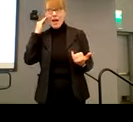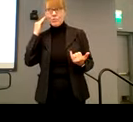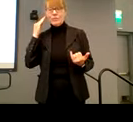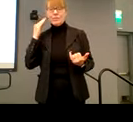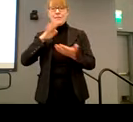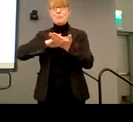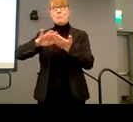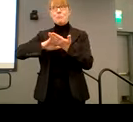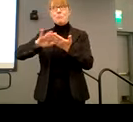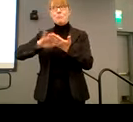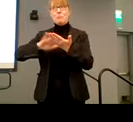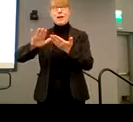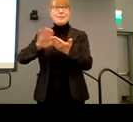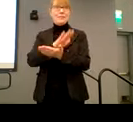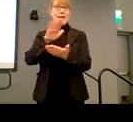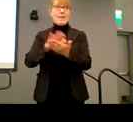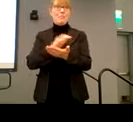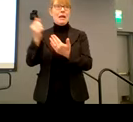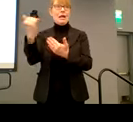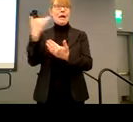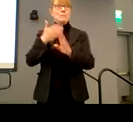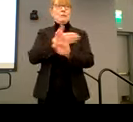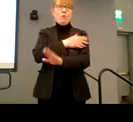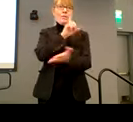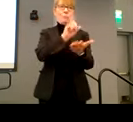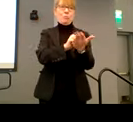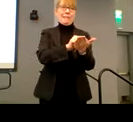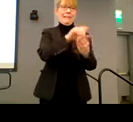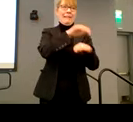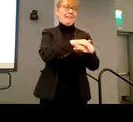statement from American express comes before the print statement does.